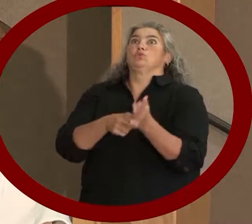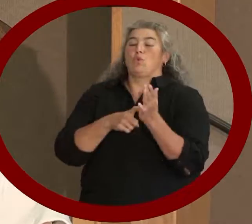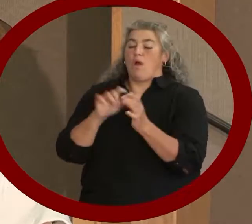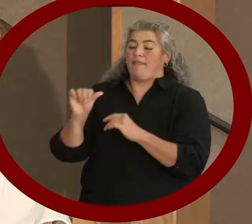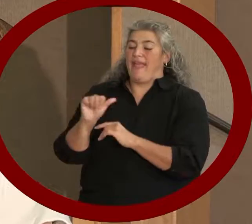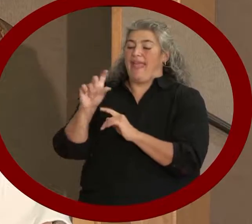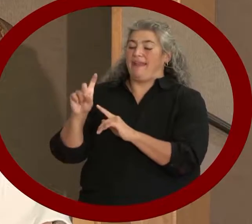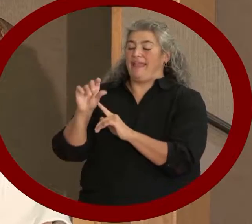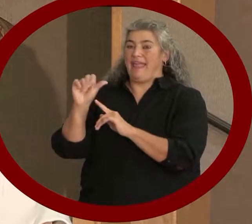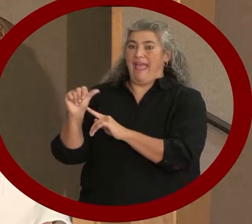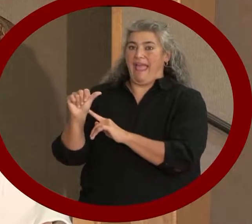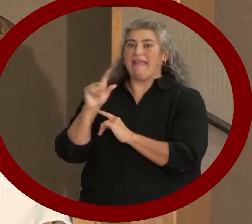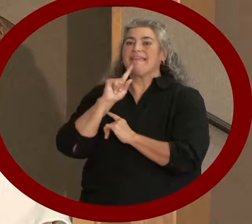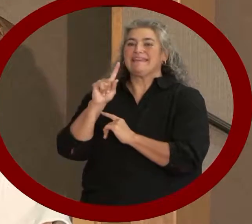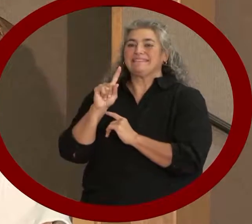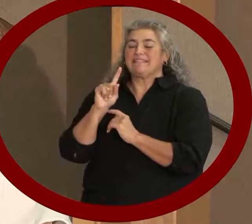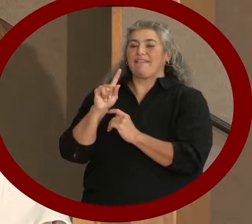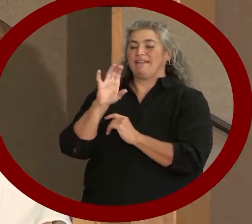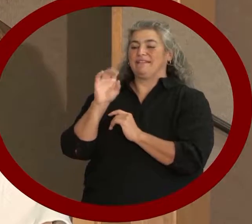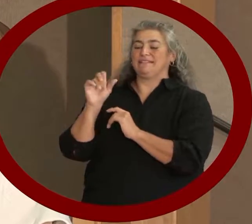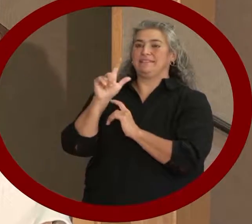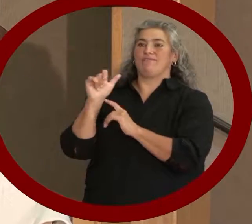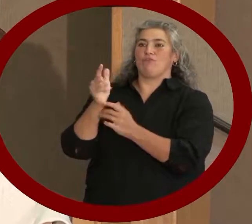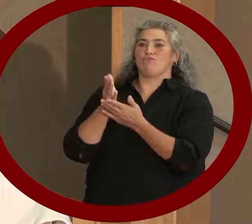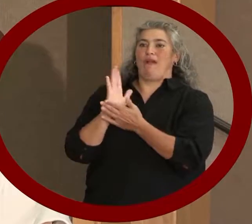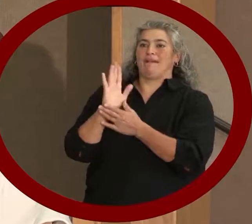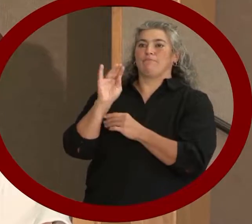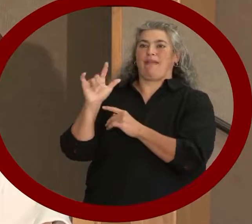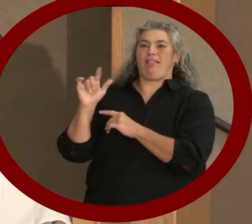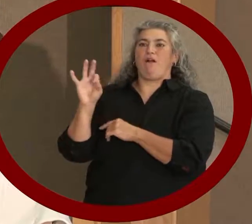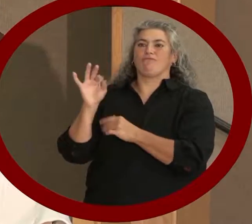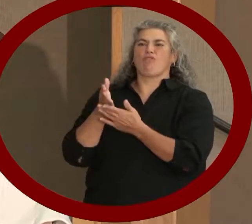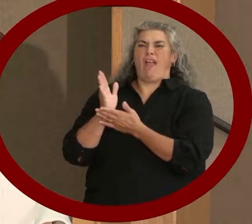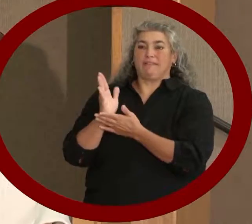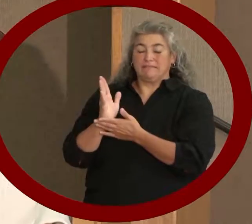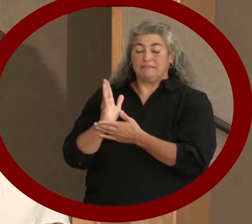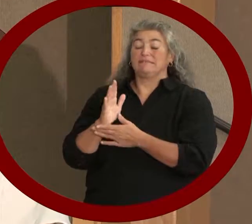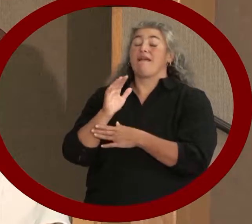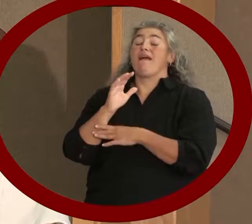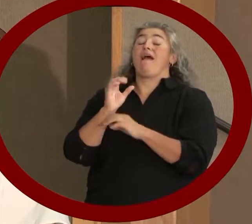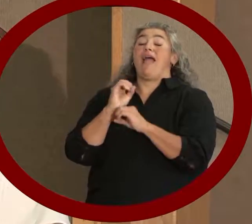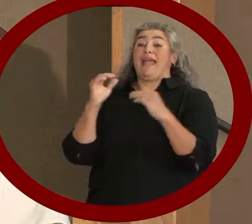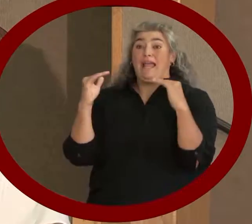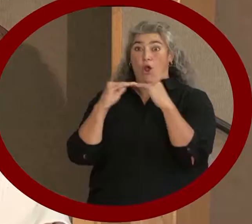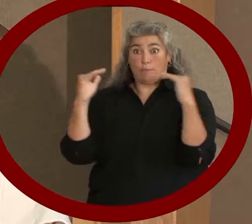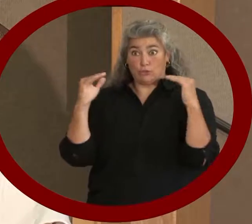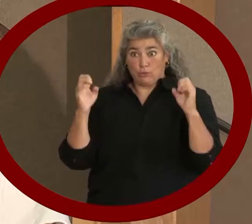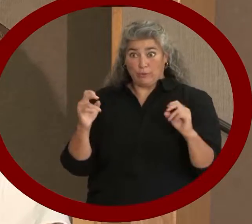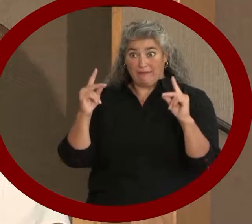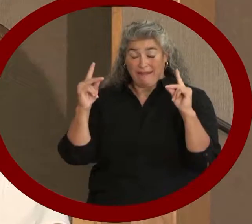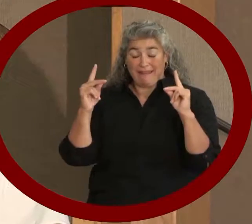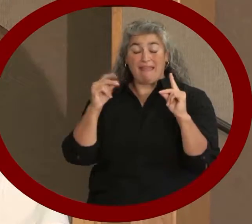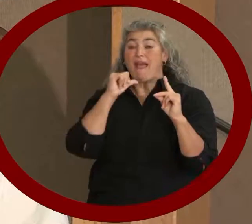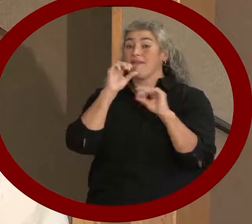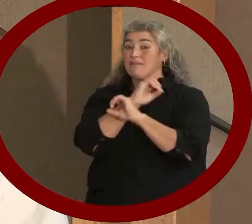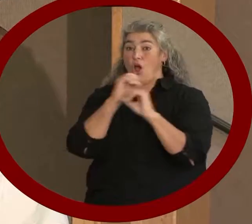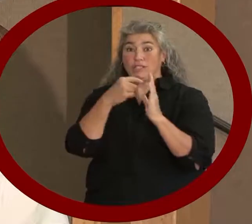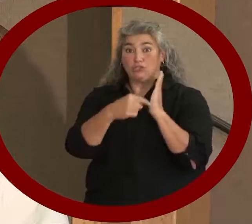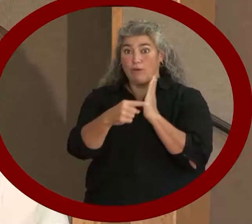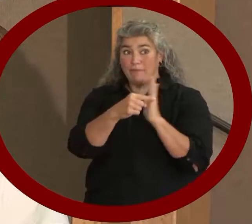for people with disabilities, fulfills equal opportunity, non-discrimination, and inclusion.